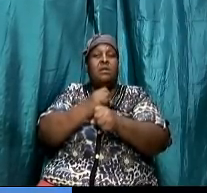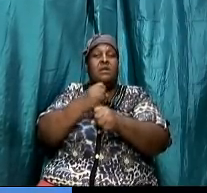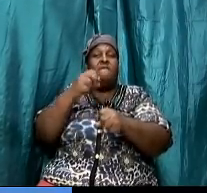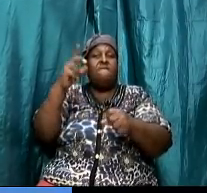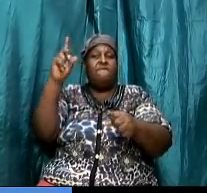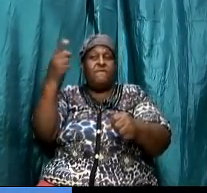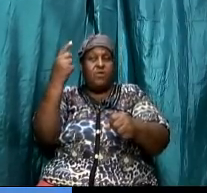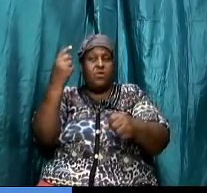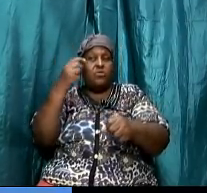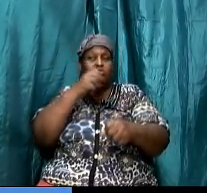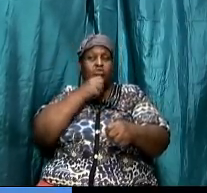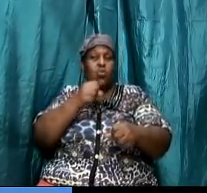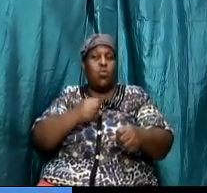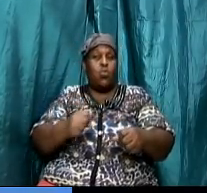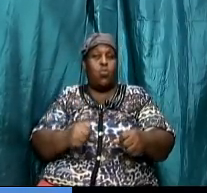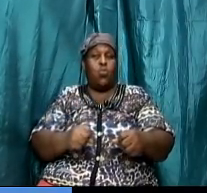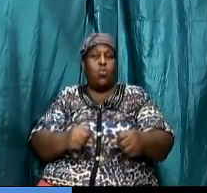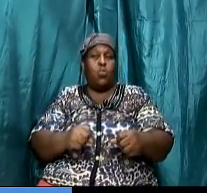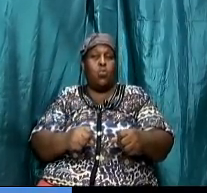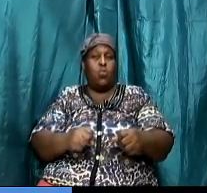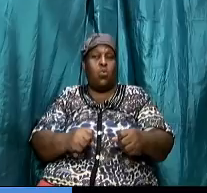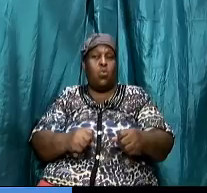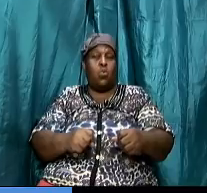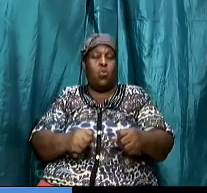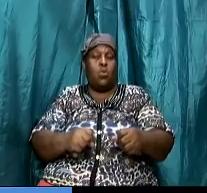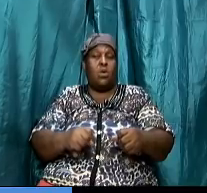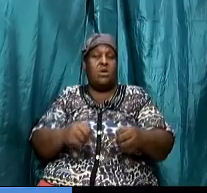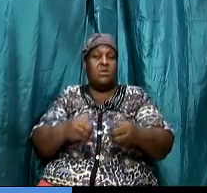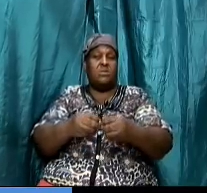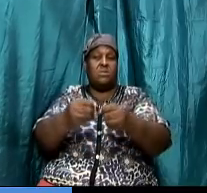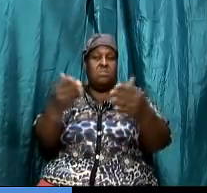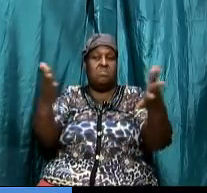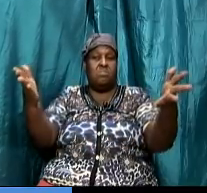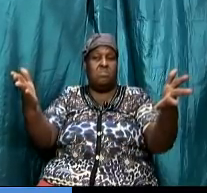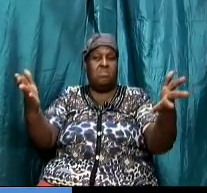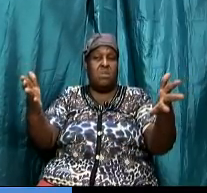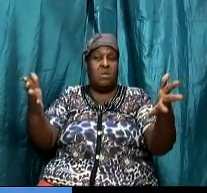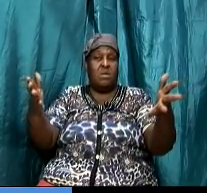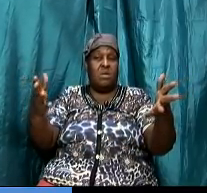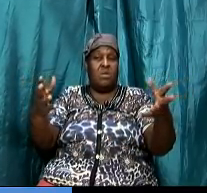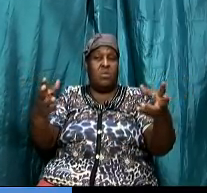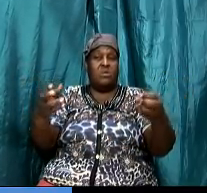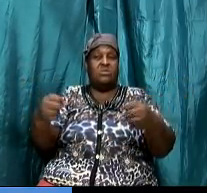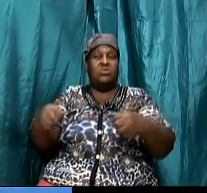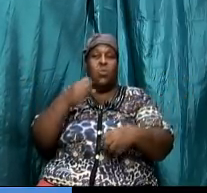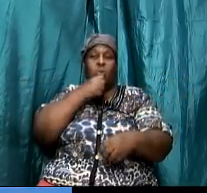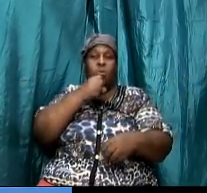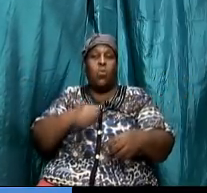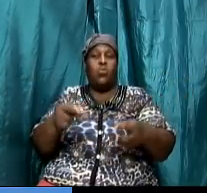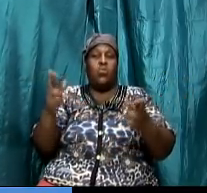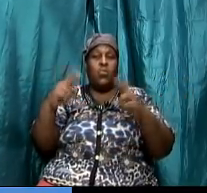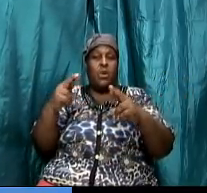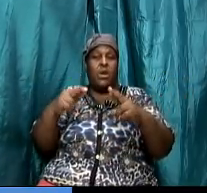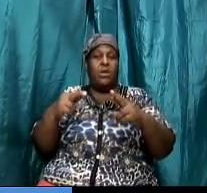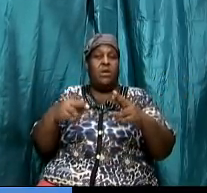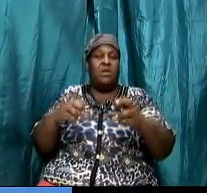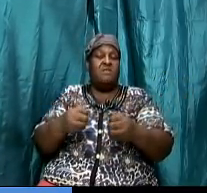now that which is decayed and waxed it all is ready to vanish away we get better things than them